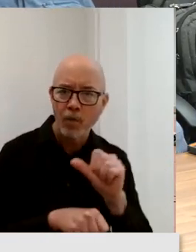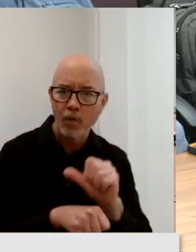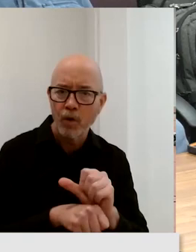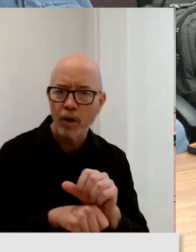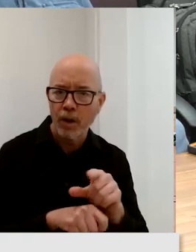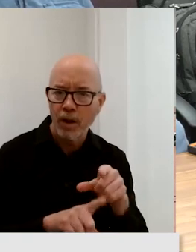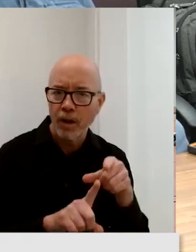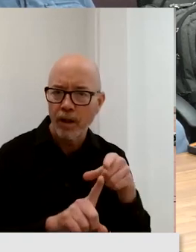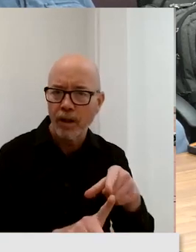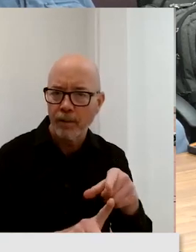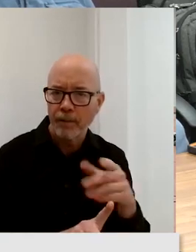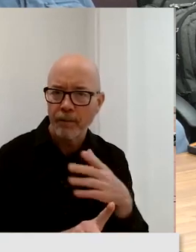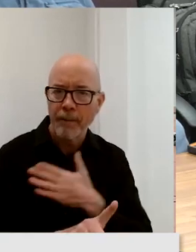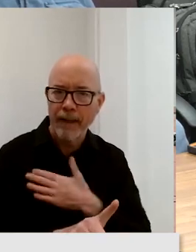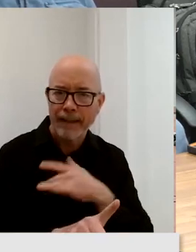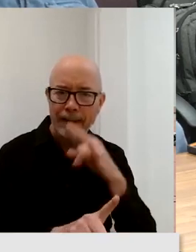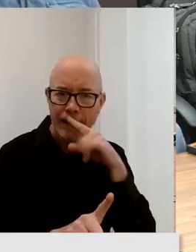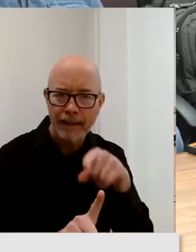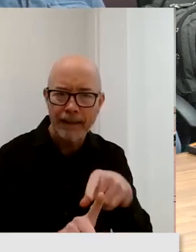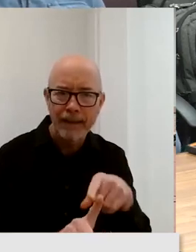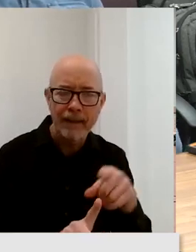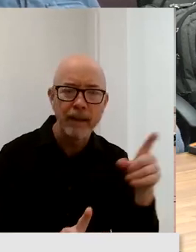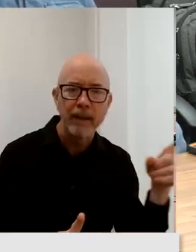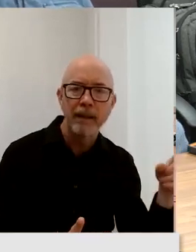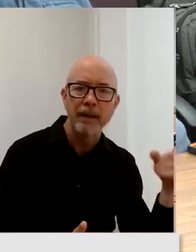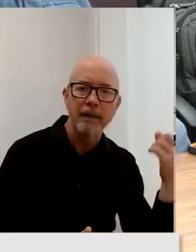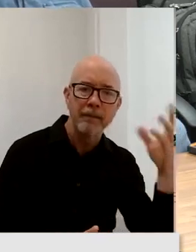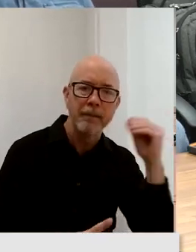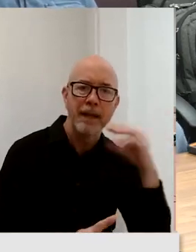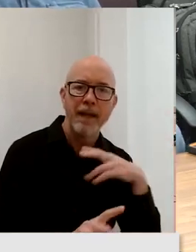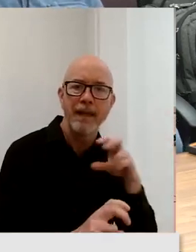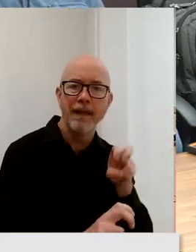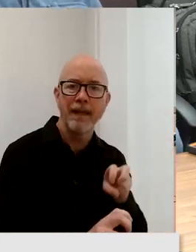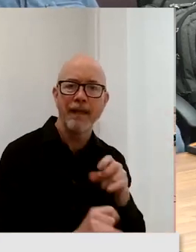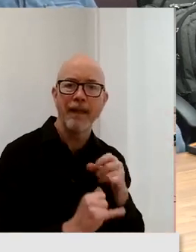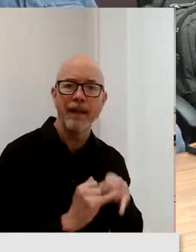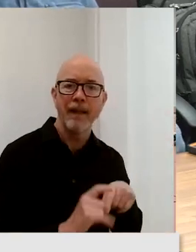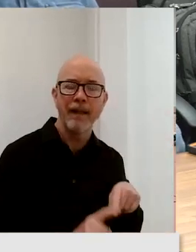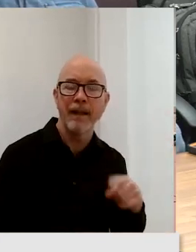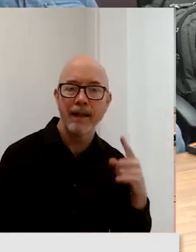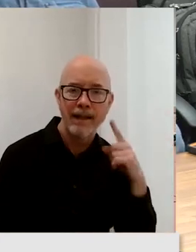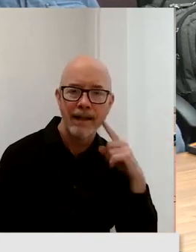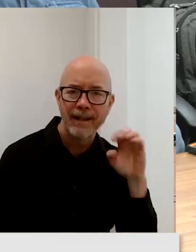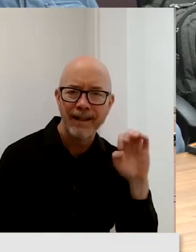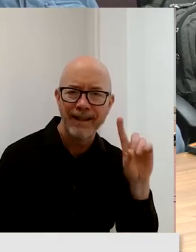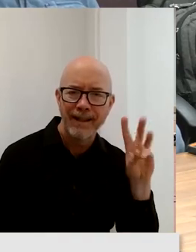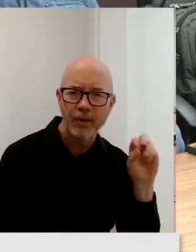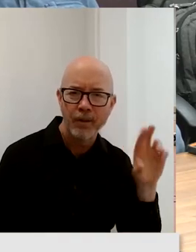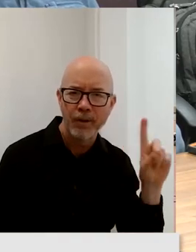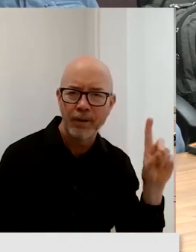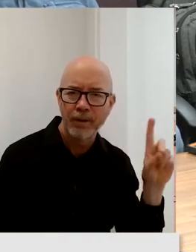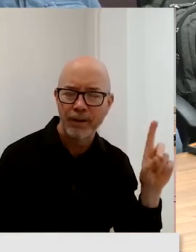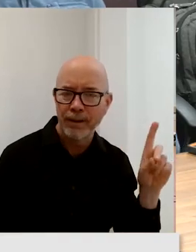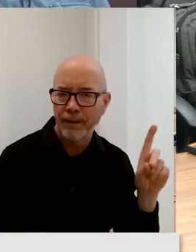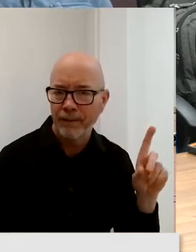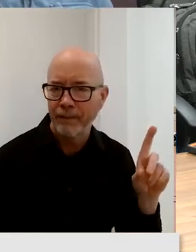Snacks. Or Hill Farm Edward. Chocolate chip cookies over the weekend, but not gone.